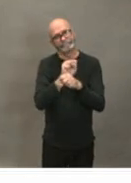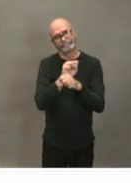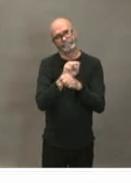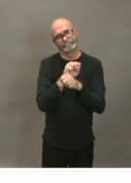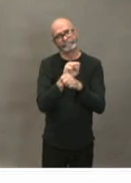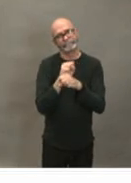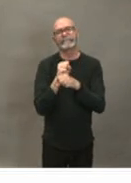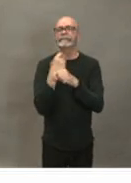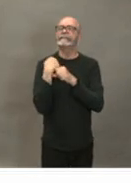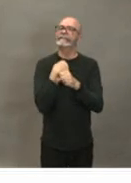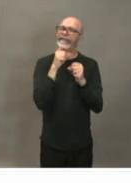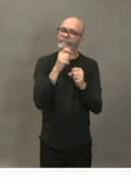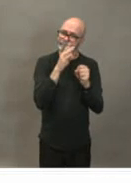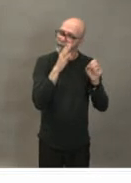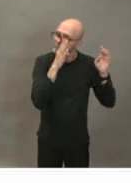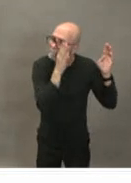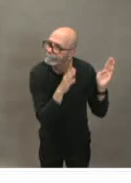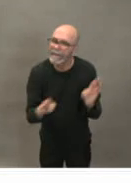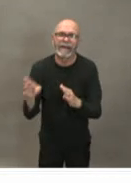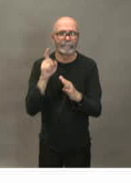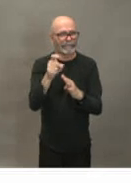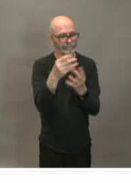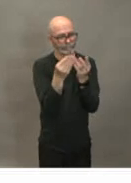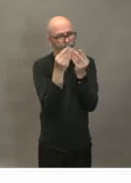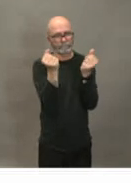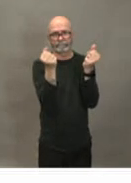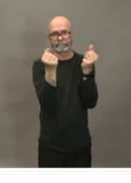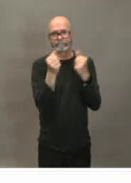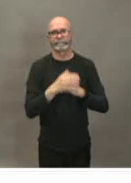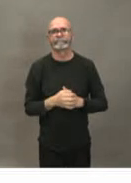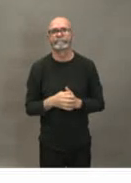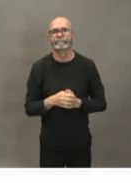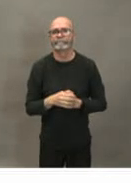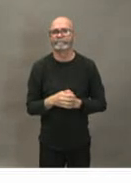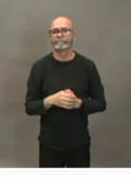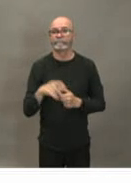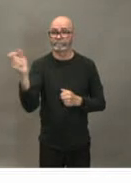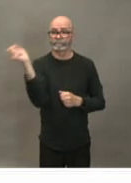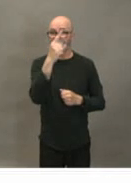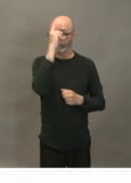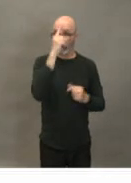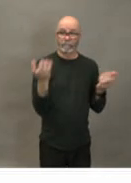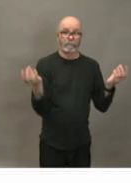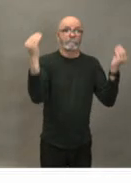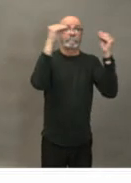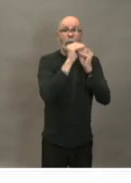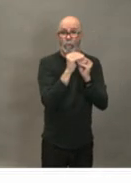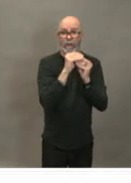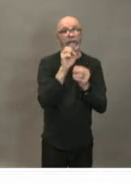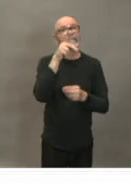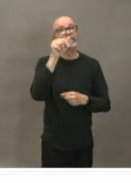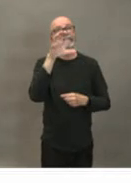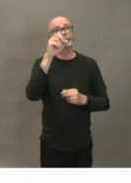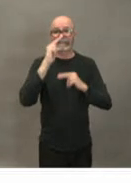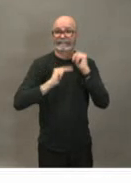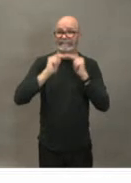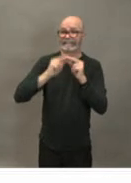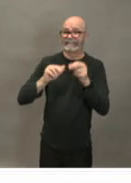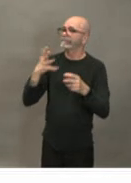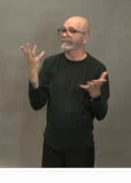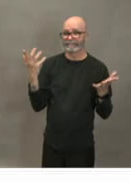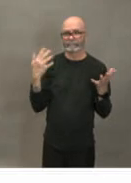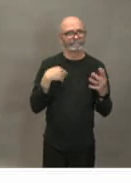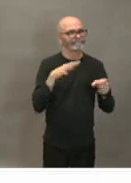that have you been looking for additional space in the in the event that your hospitals get swamped and you have to place people elsewhere